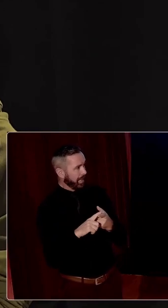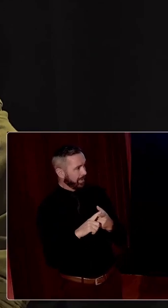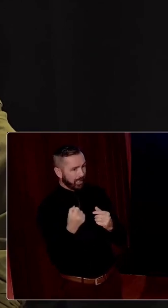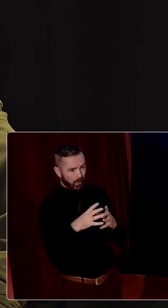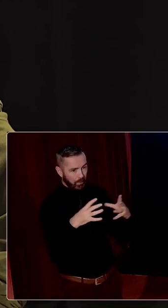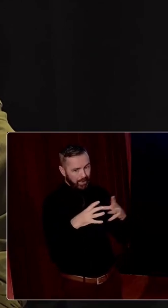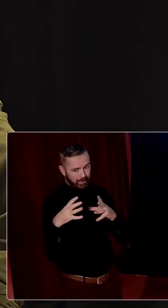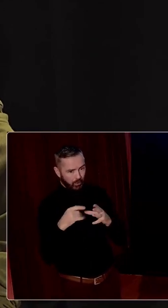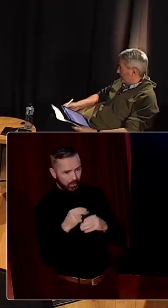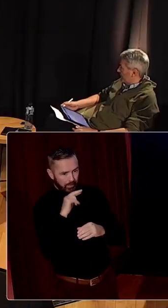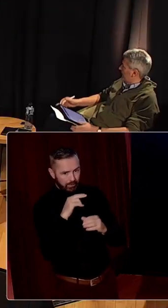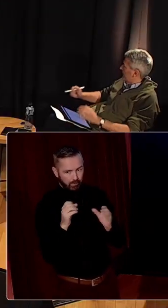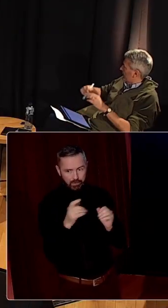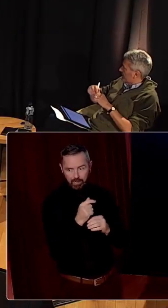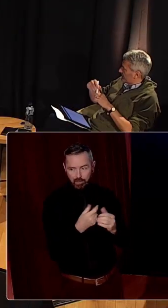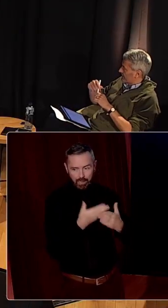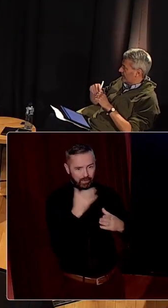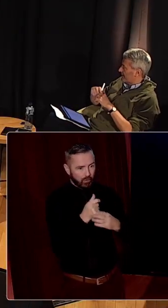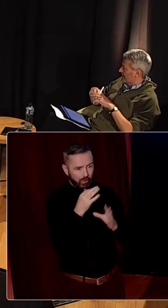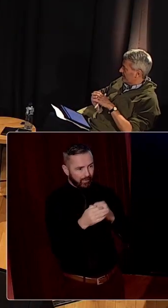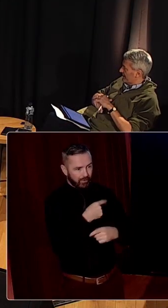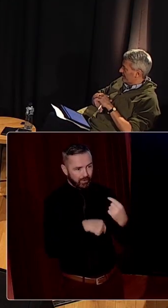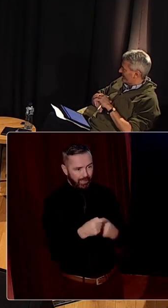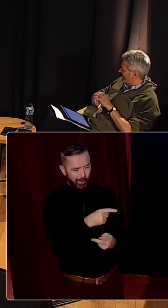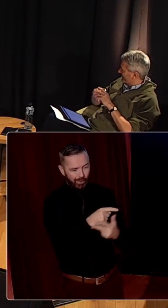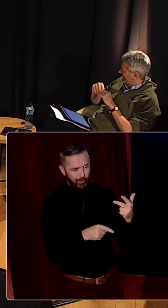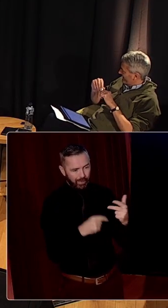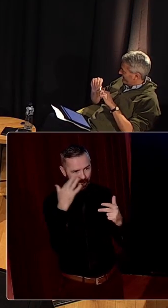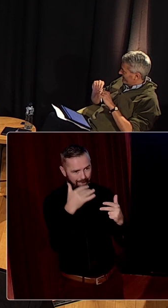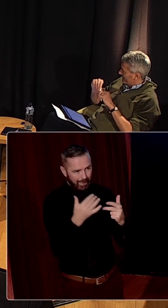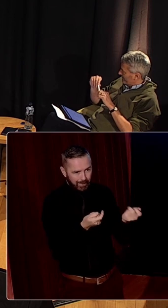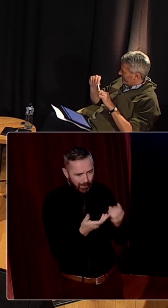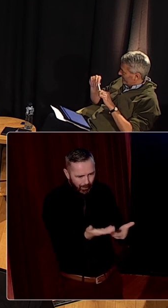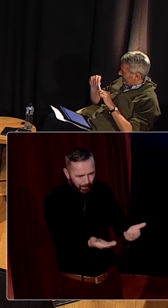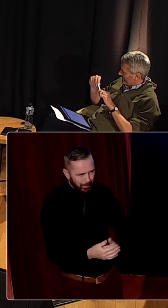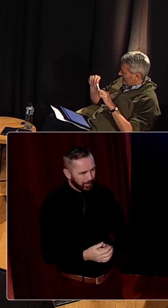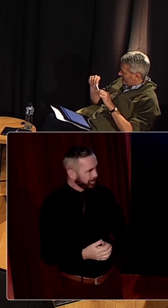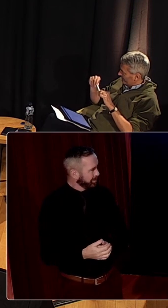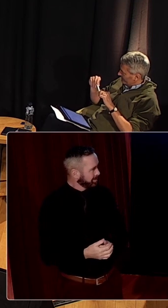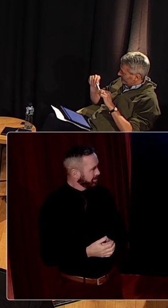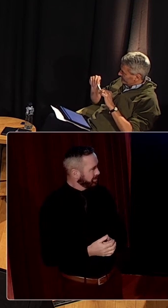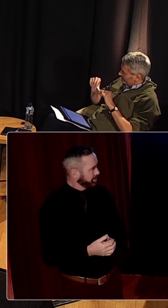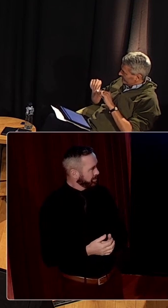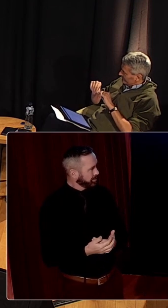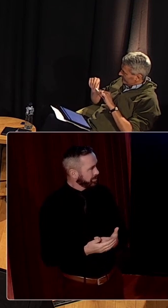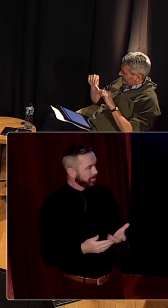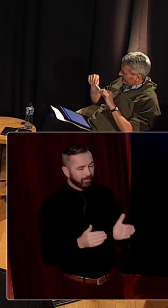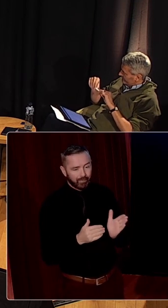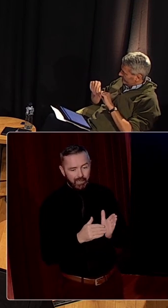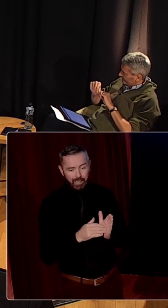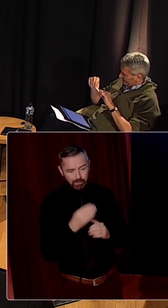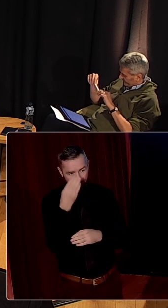lessons that aren't particularly relevant for us now? Three academics. What do you think about that? not entirely sure how they think of our, I mean, yes,